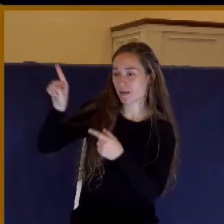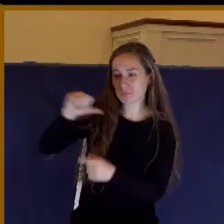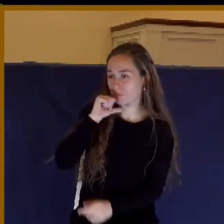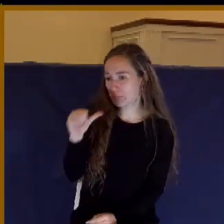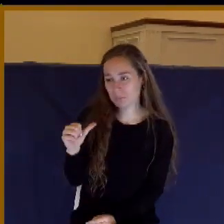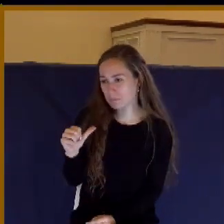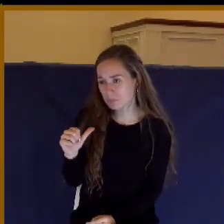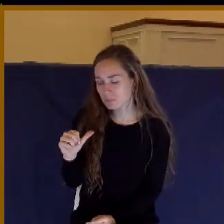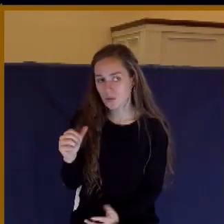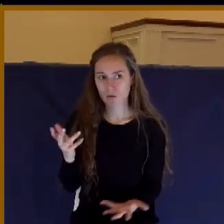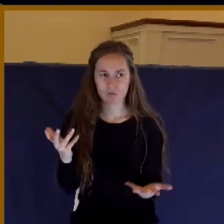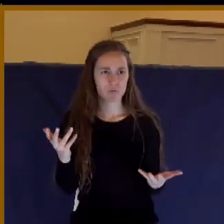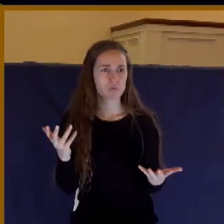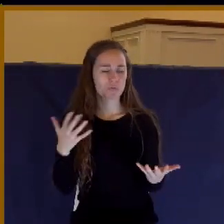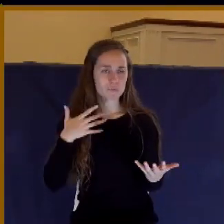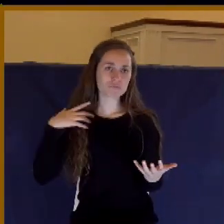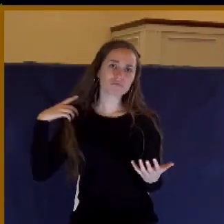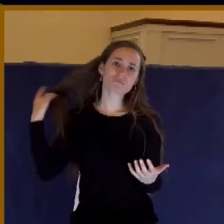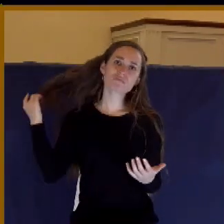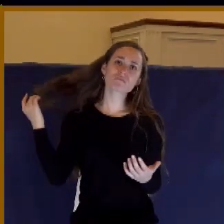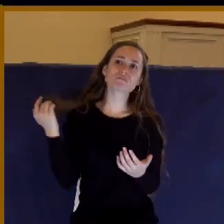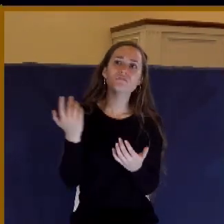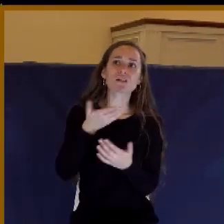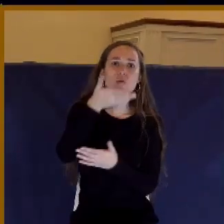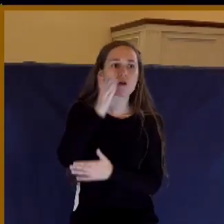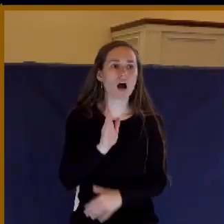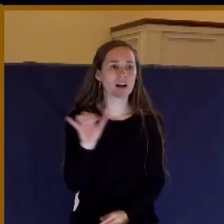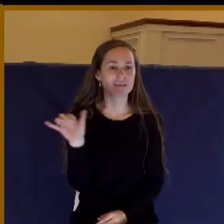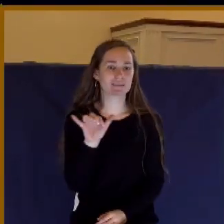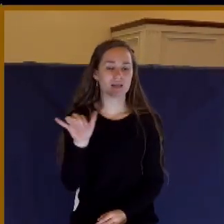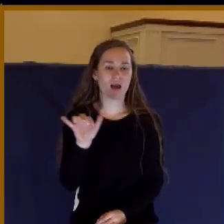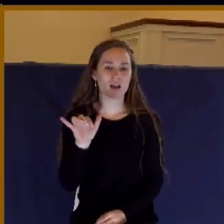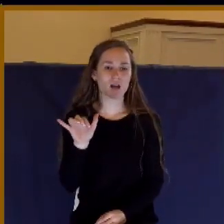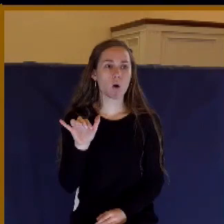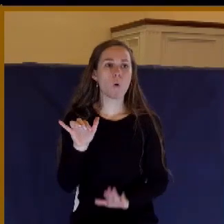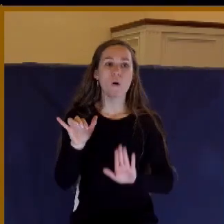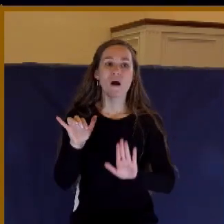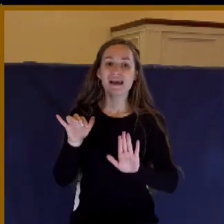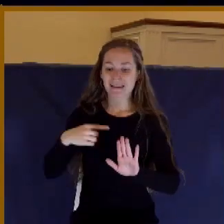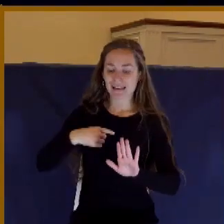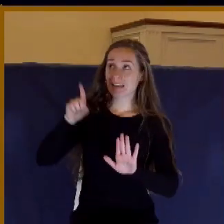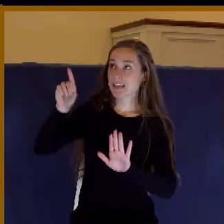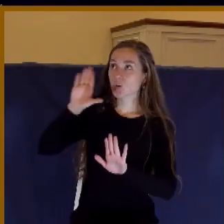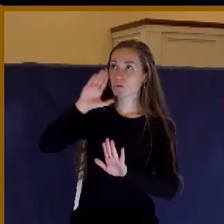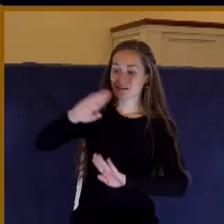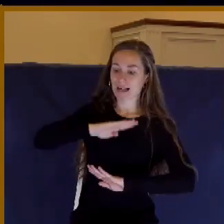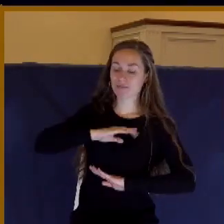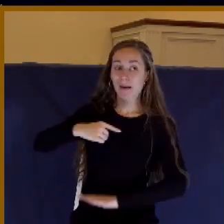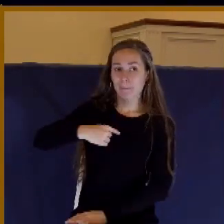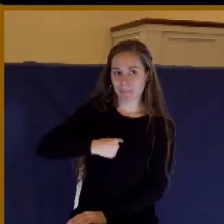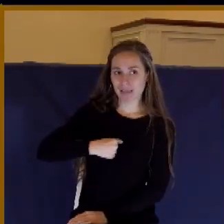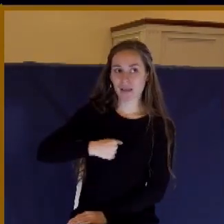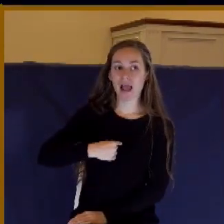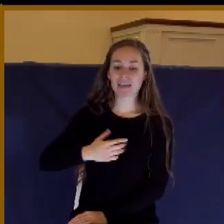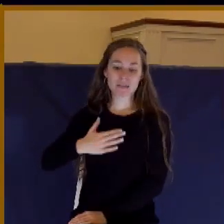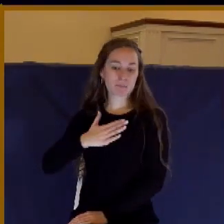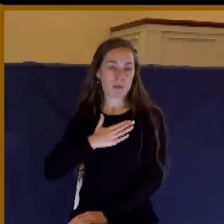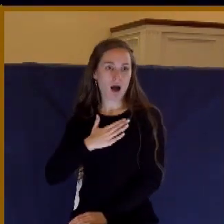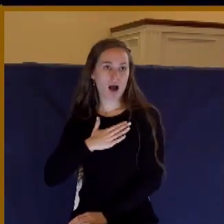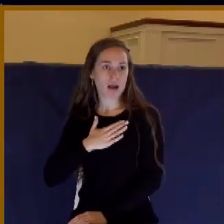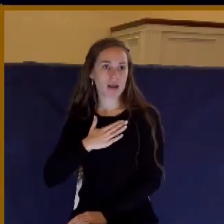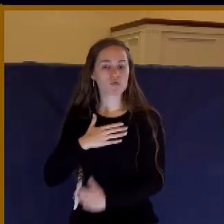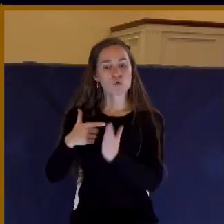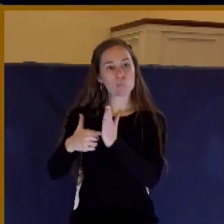And all of that. And so we present God as if he's willing to meet us on our terms whenever we're ready. There are so many wrong versions